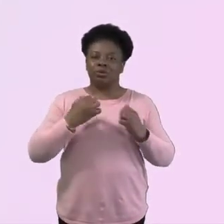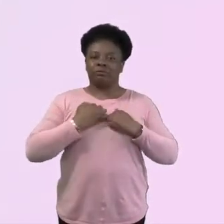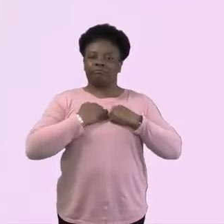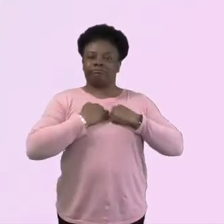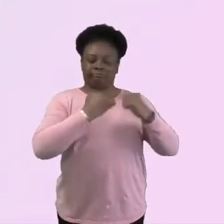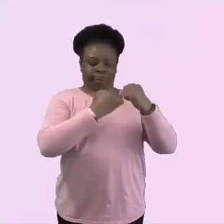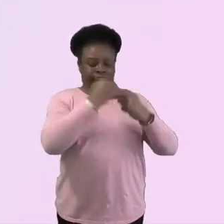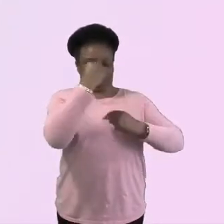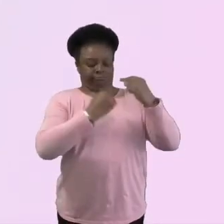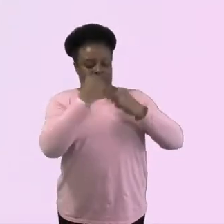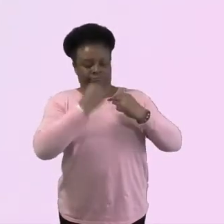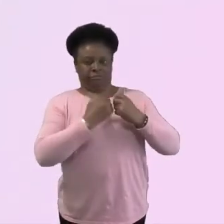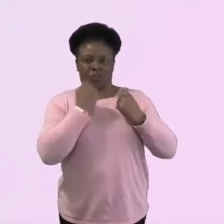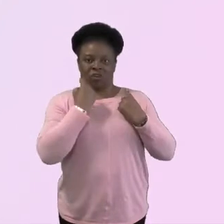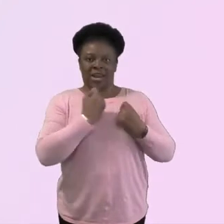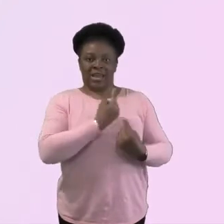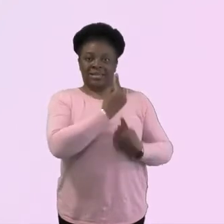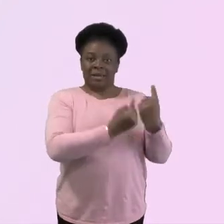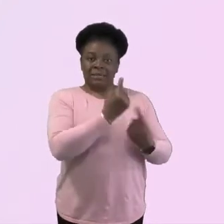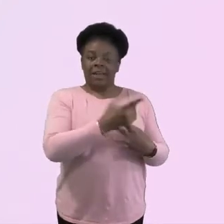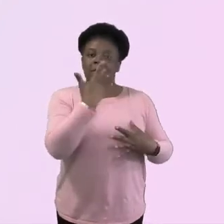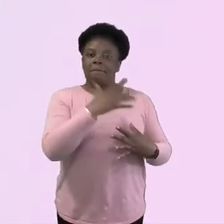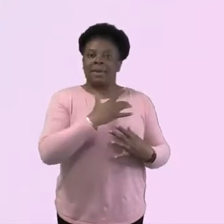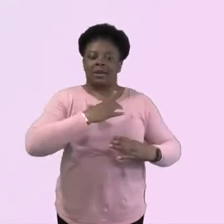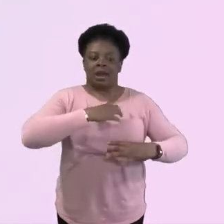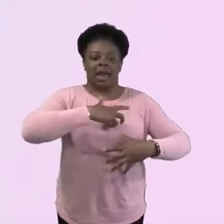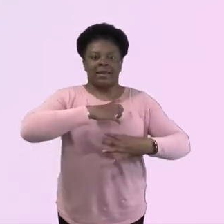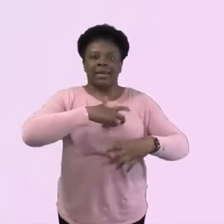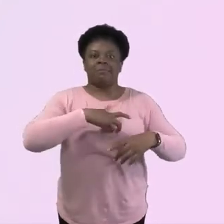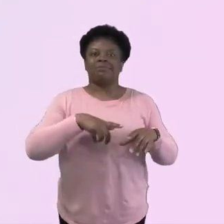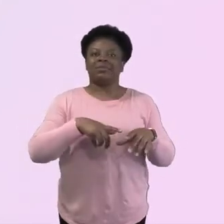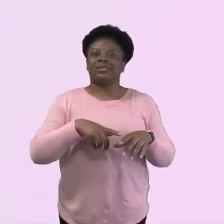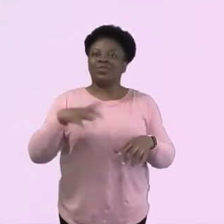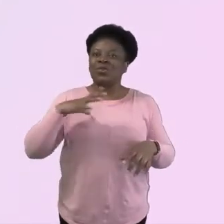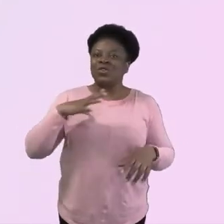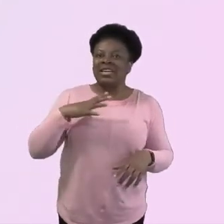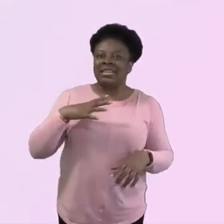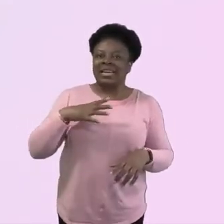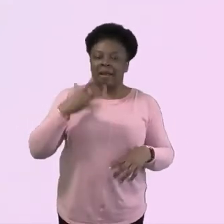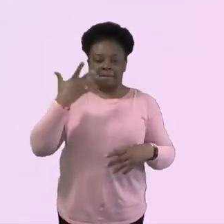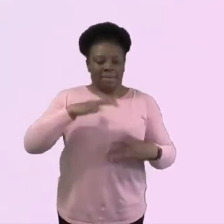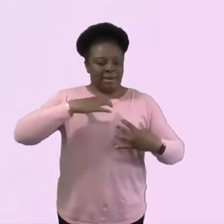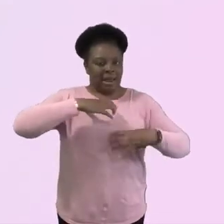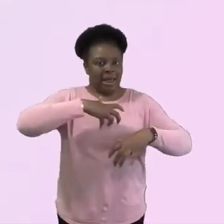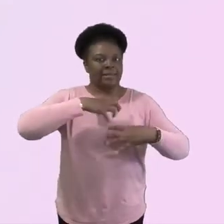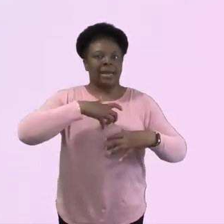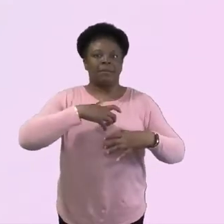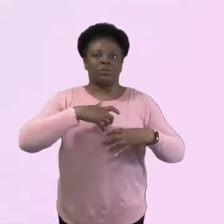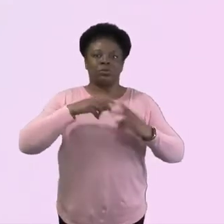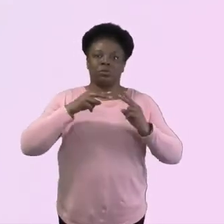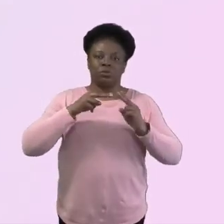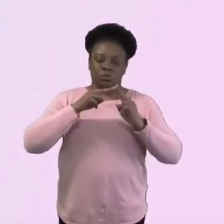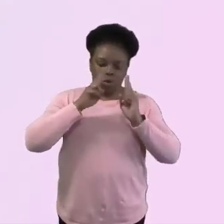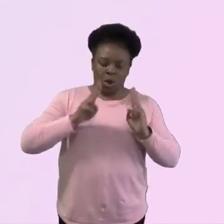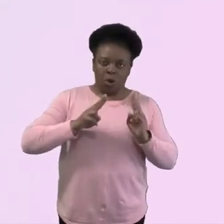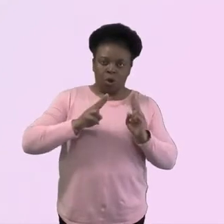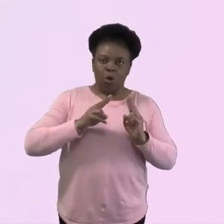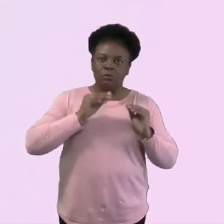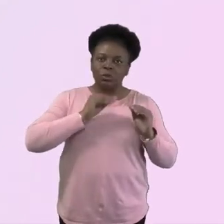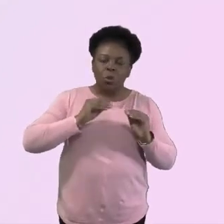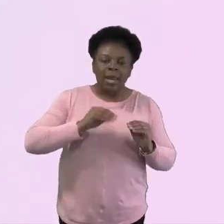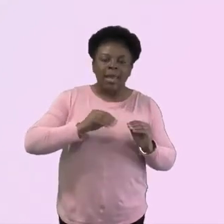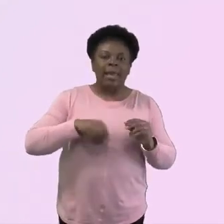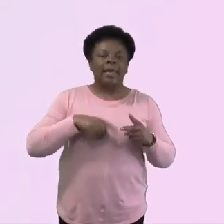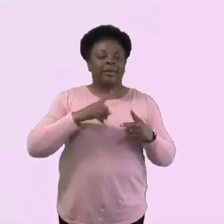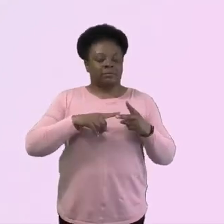this is it, they've adapted to kind of homeschool learning. They've adapted to having to do the tests weekly if they're in secondary school and they, they have